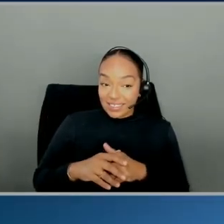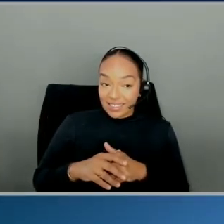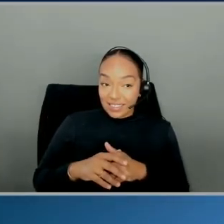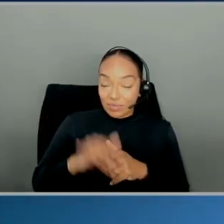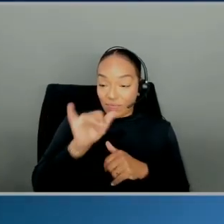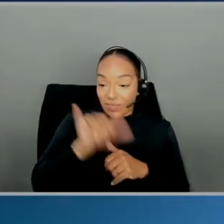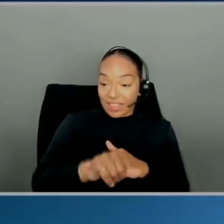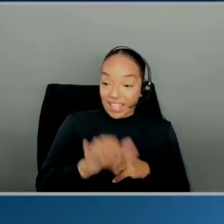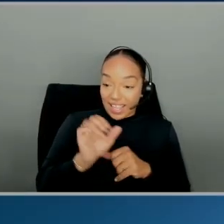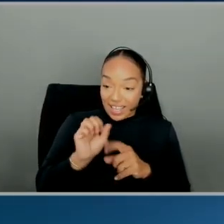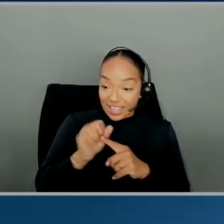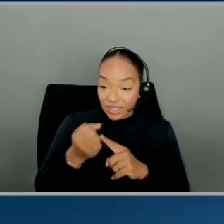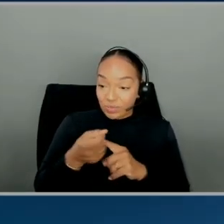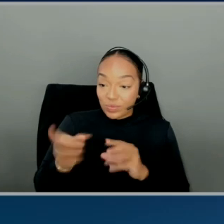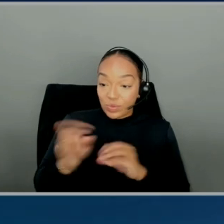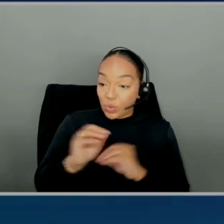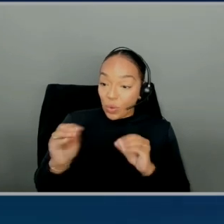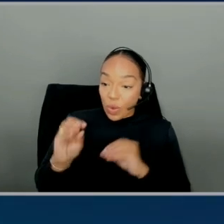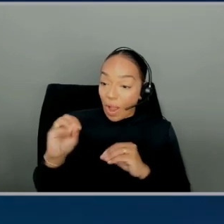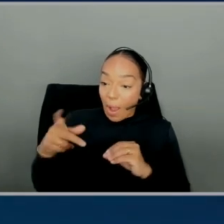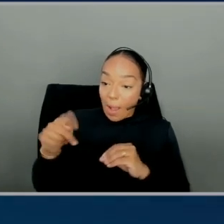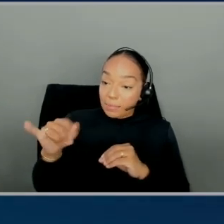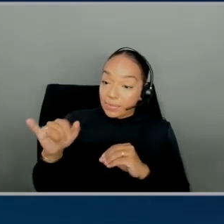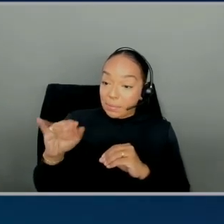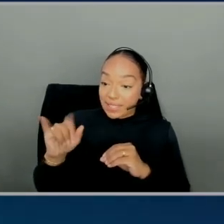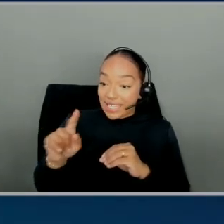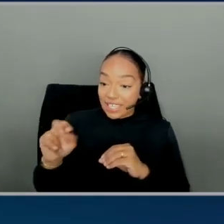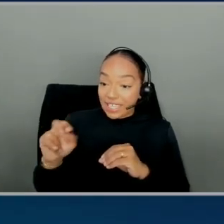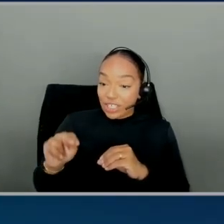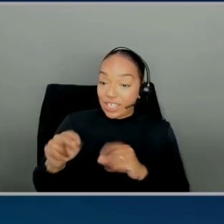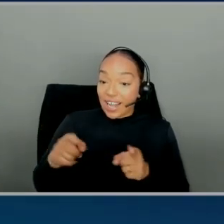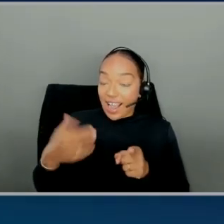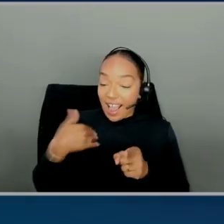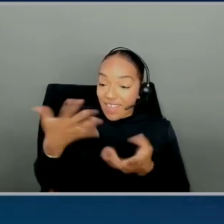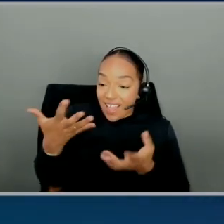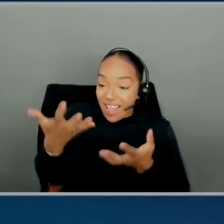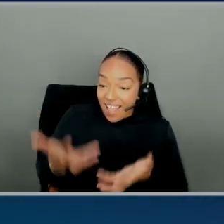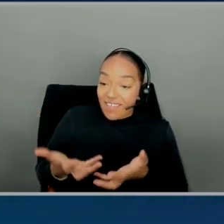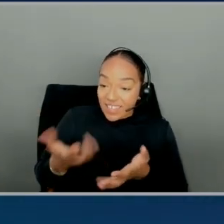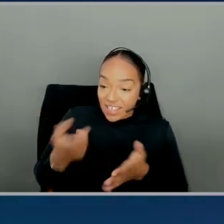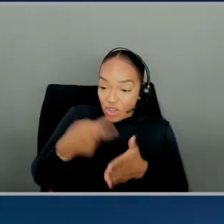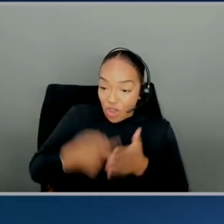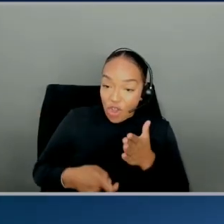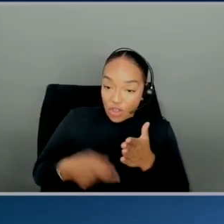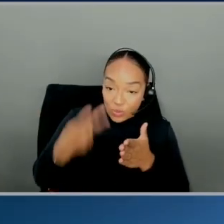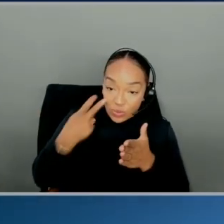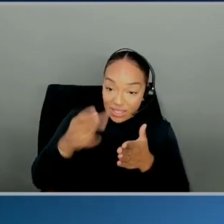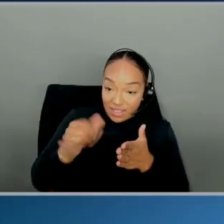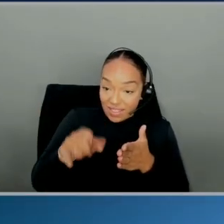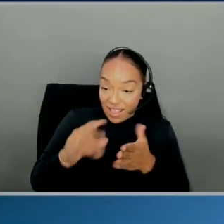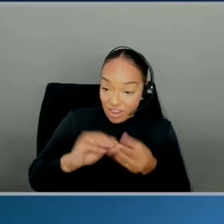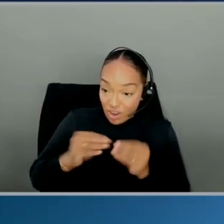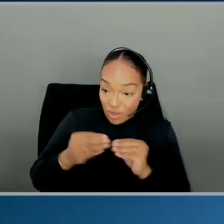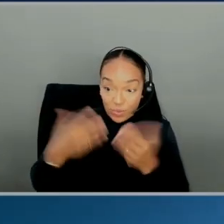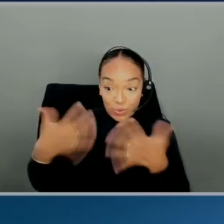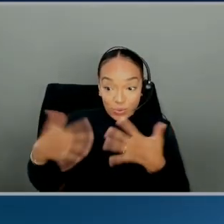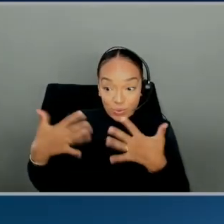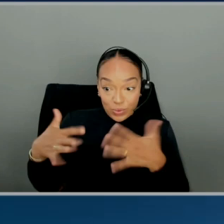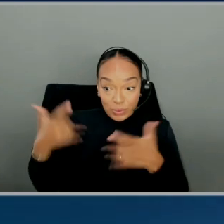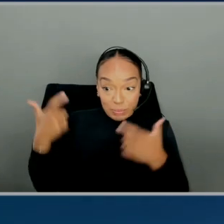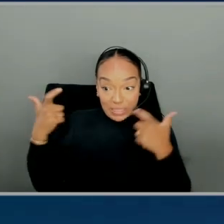since there was no optimization, it had a heavy cost if you look at this number. It's a huge number, right?